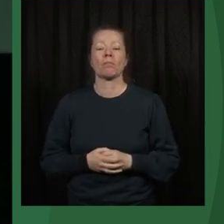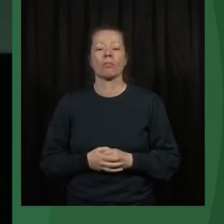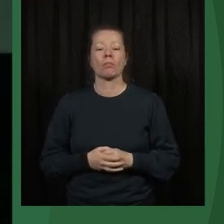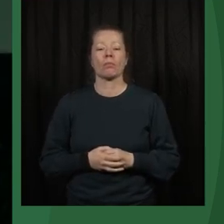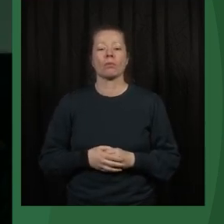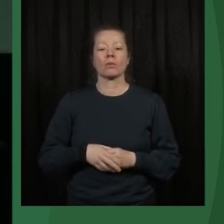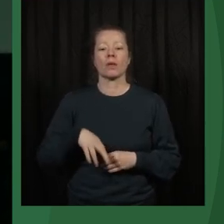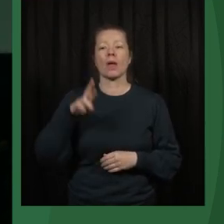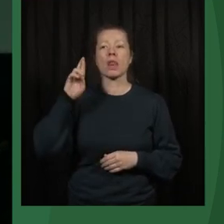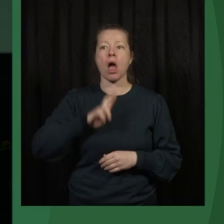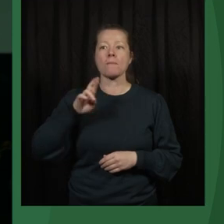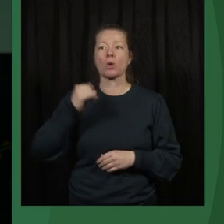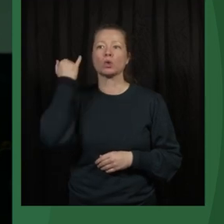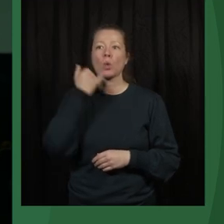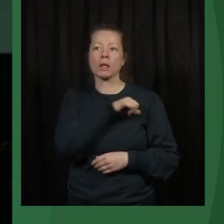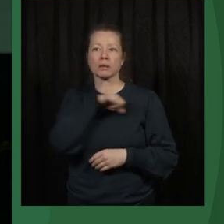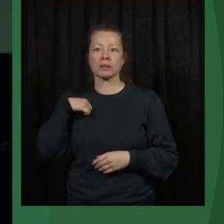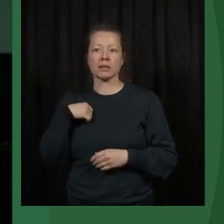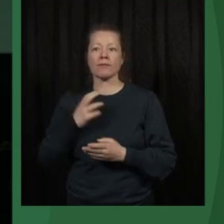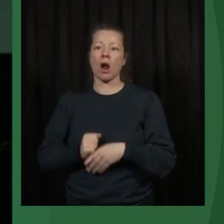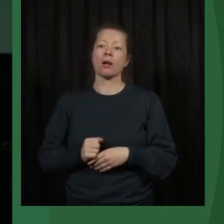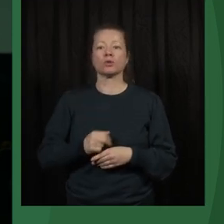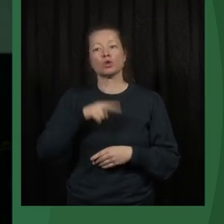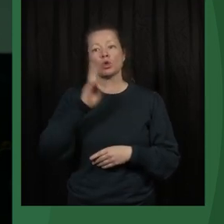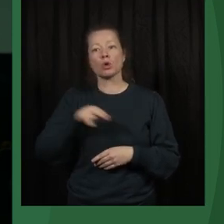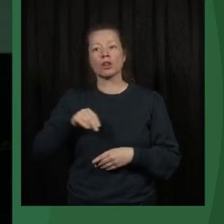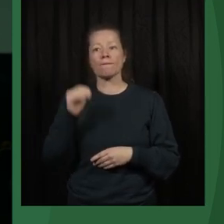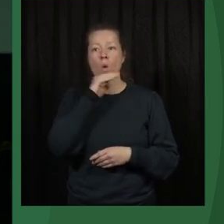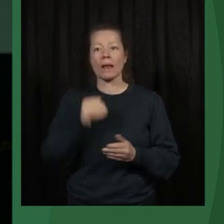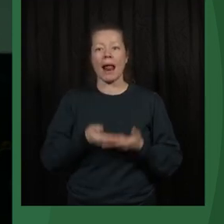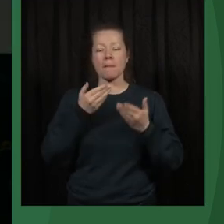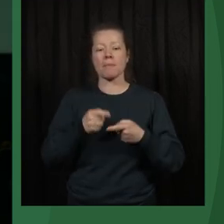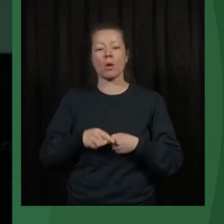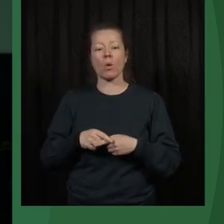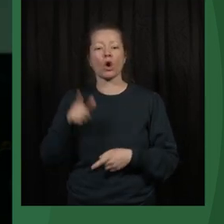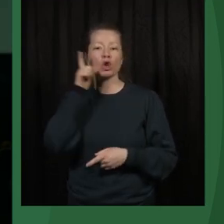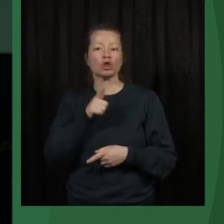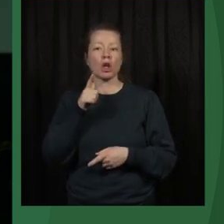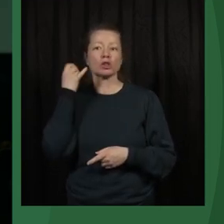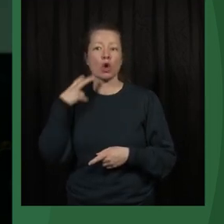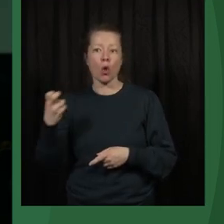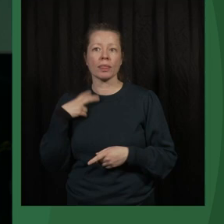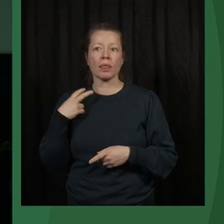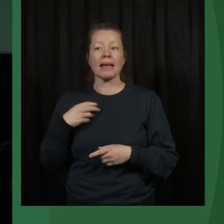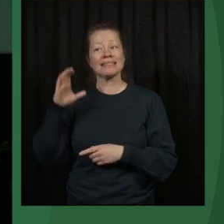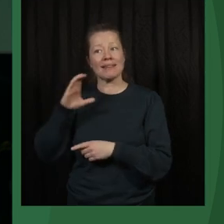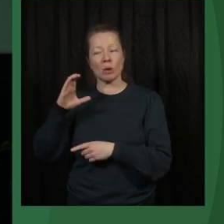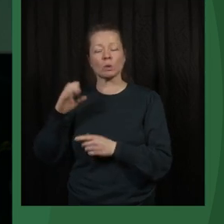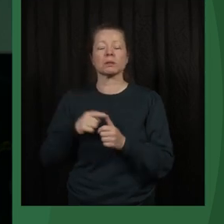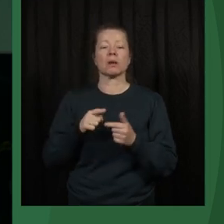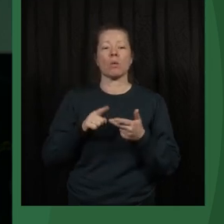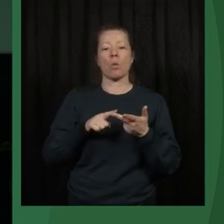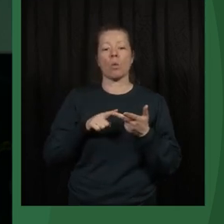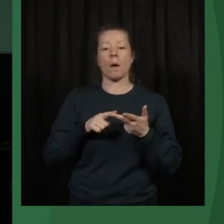Ramon Johansson from Norwegian People's Aid. It's Lisa John, the Secretary General of Civicus. It's Marianne Dahl from